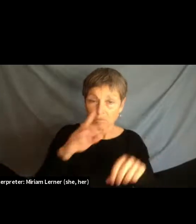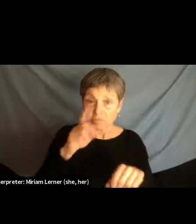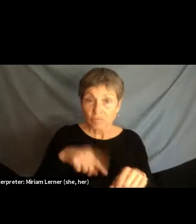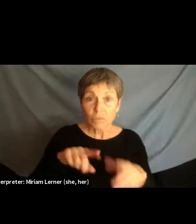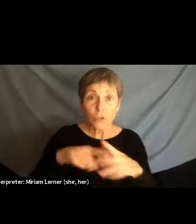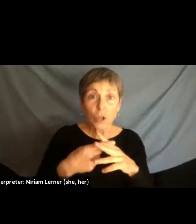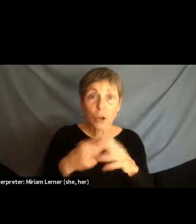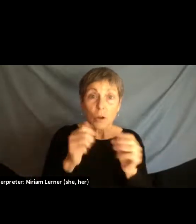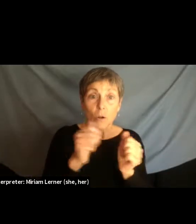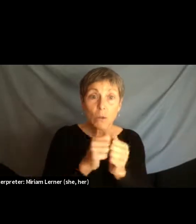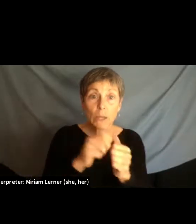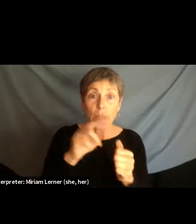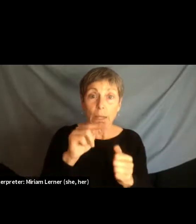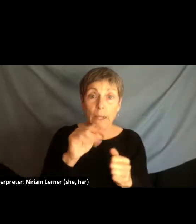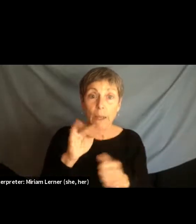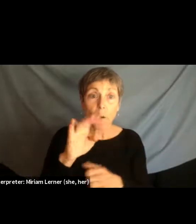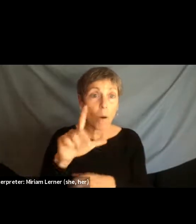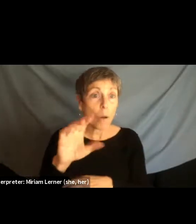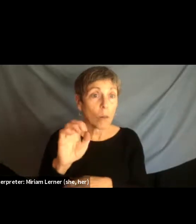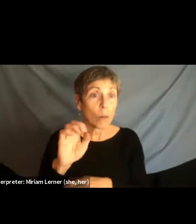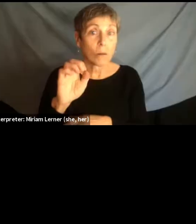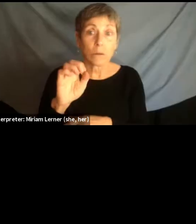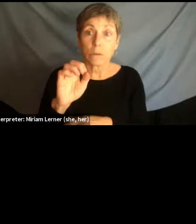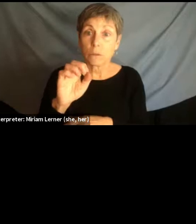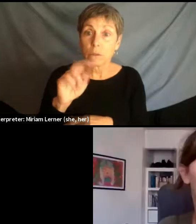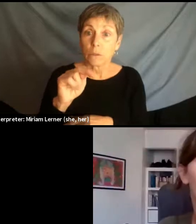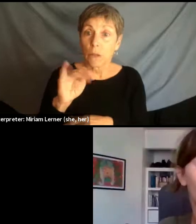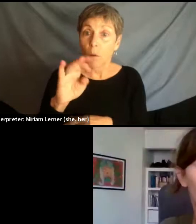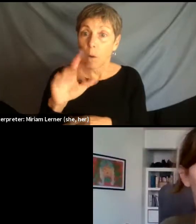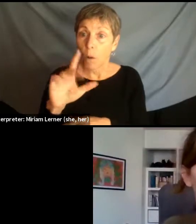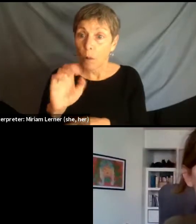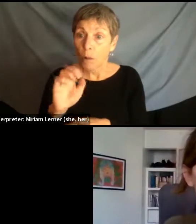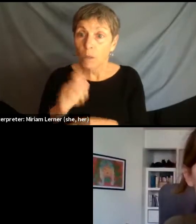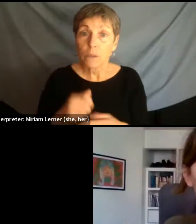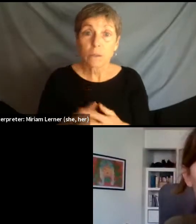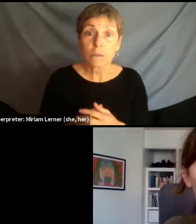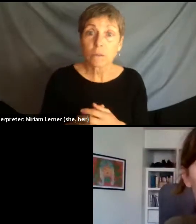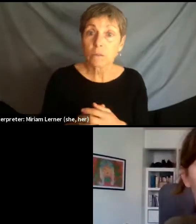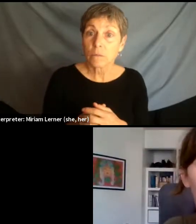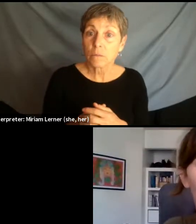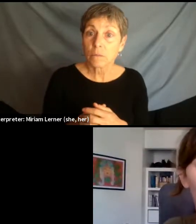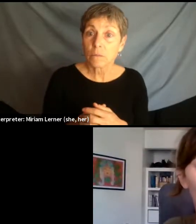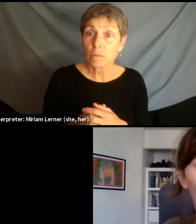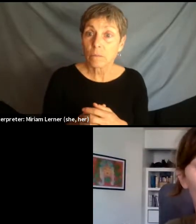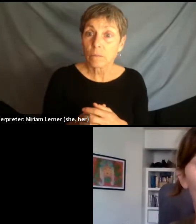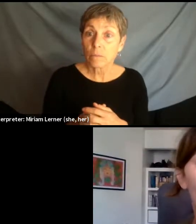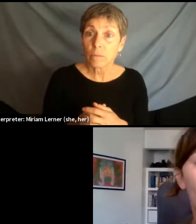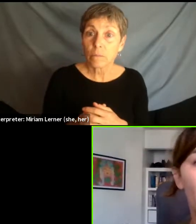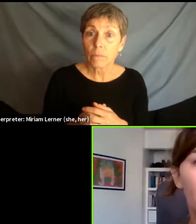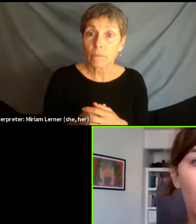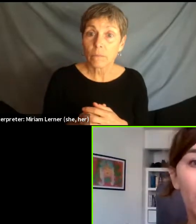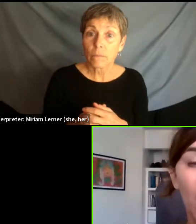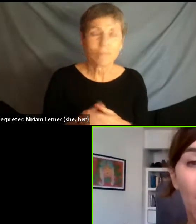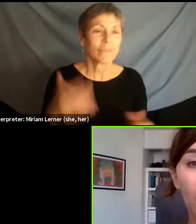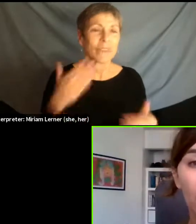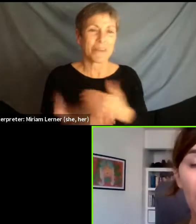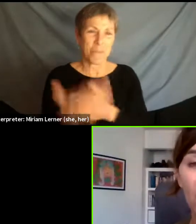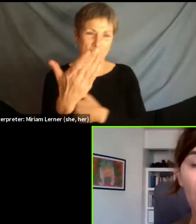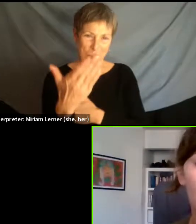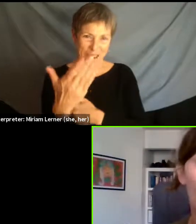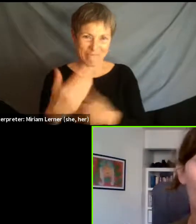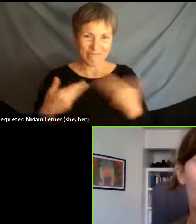Nicole? Good morning everyone.